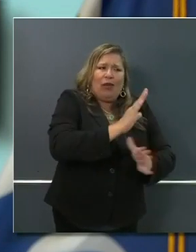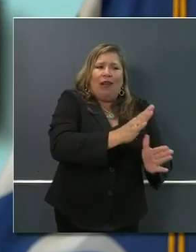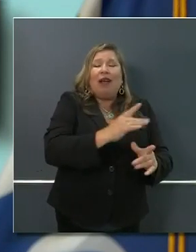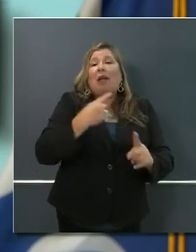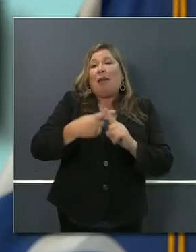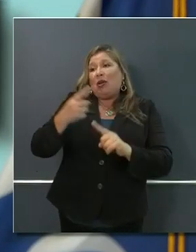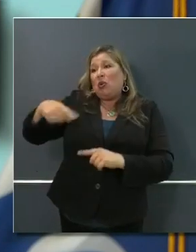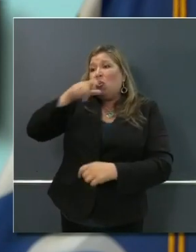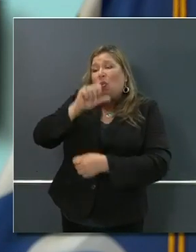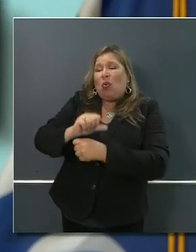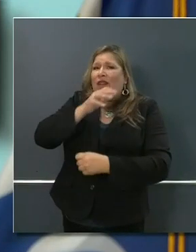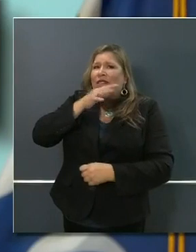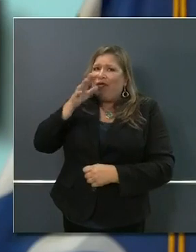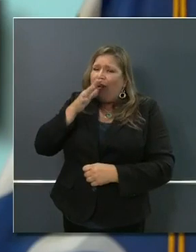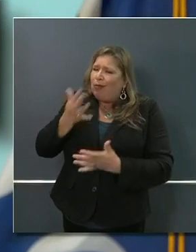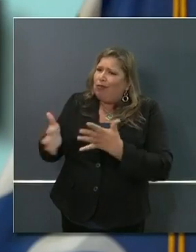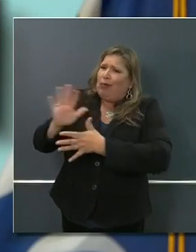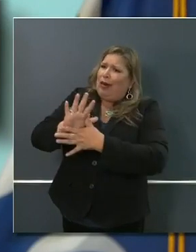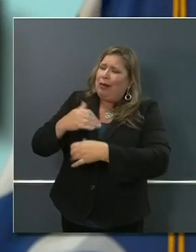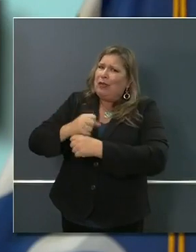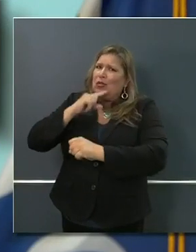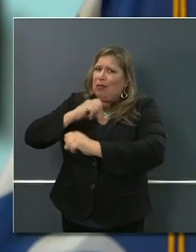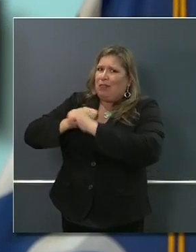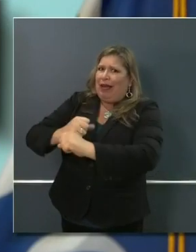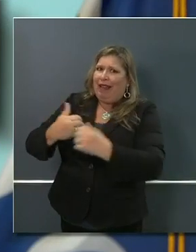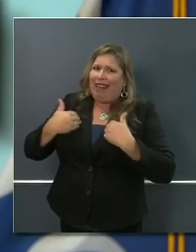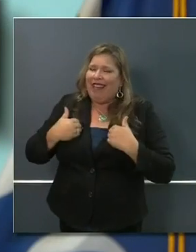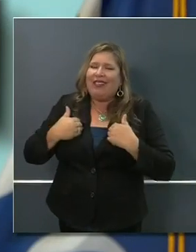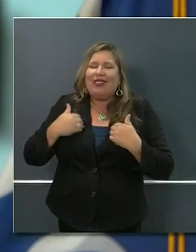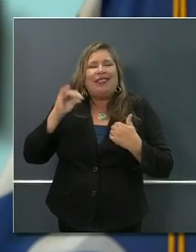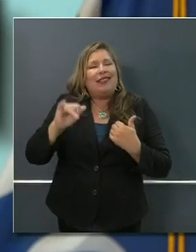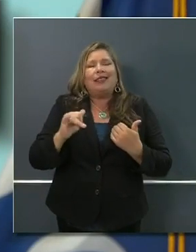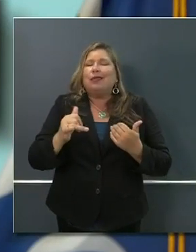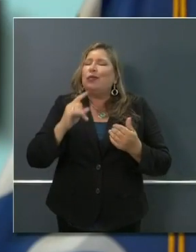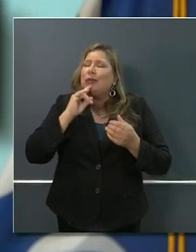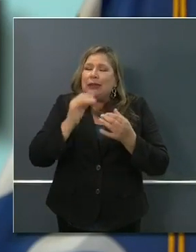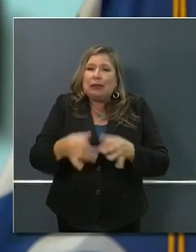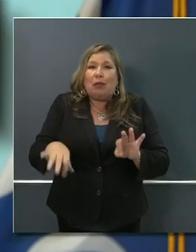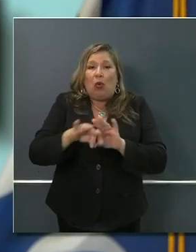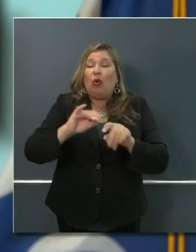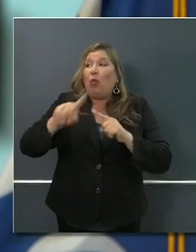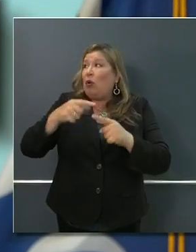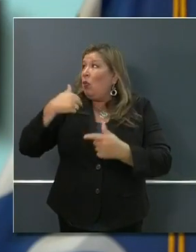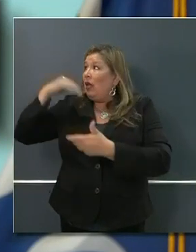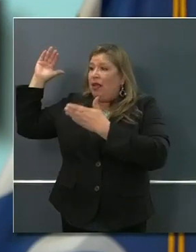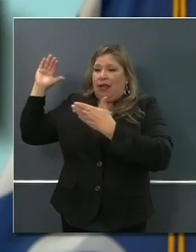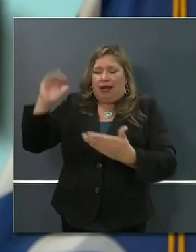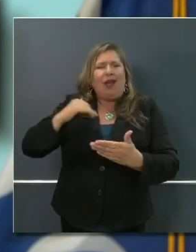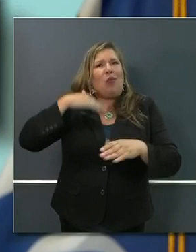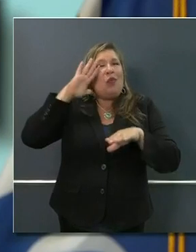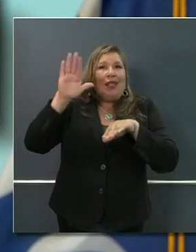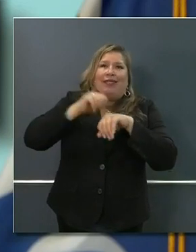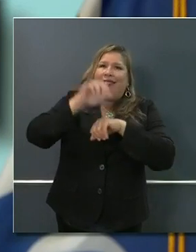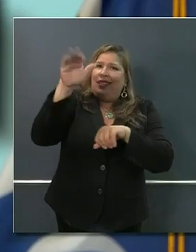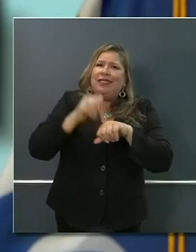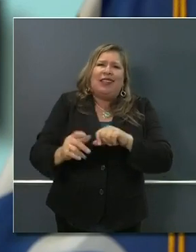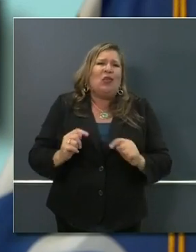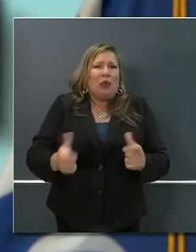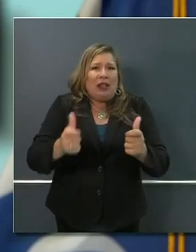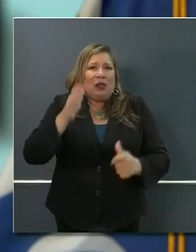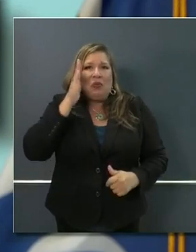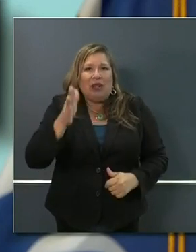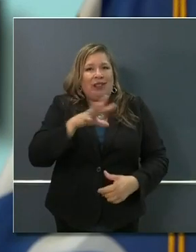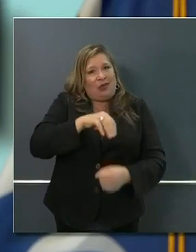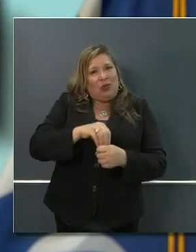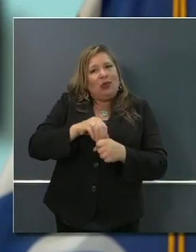a top priority, and as more protective gear comes in, more quickly we'll get it out, and that again includes our food workers.